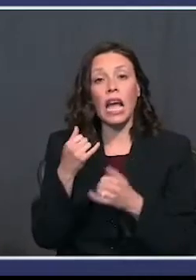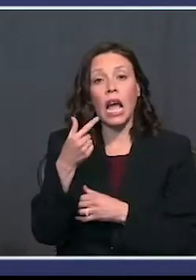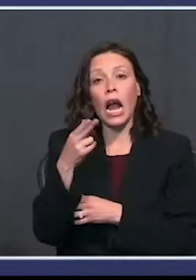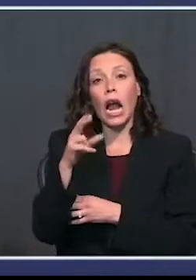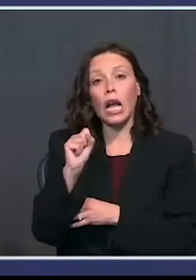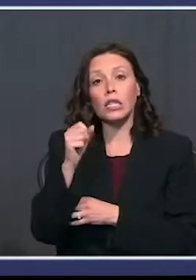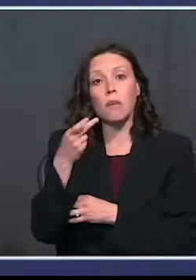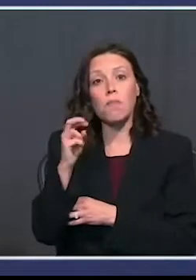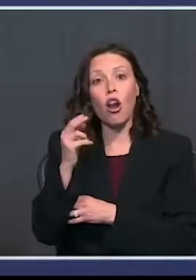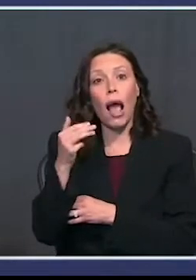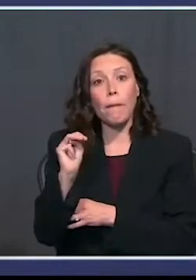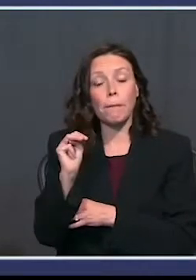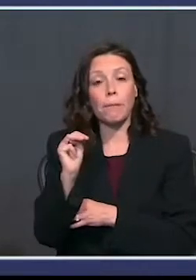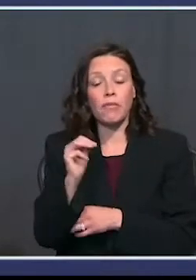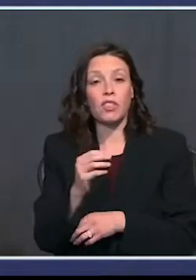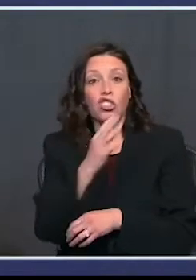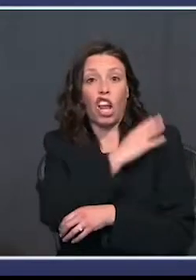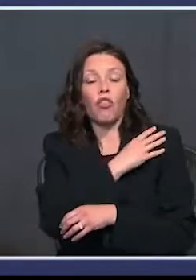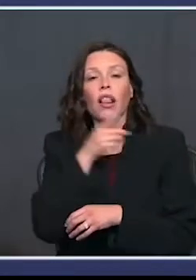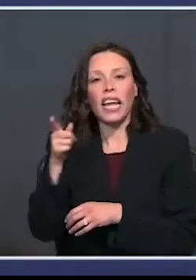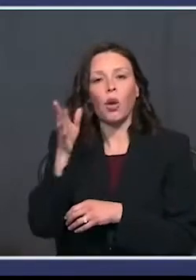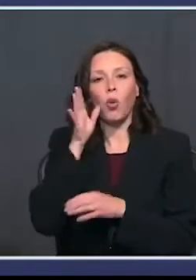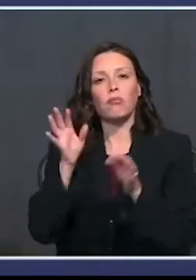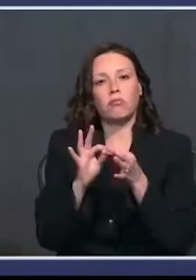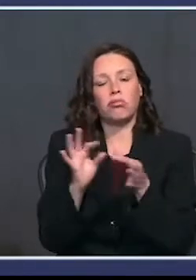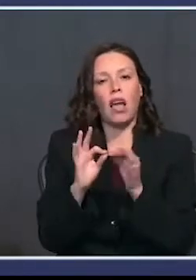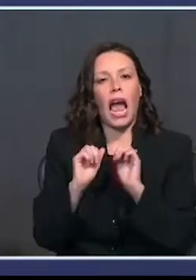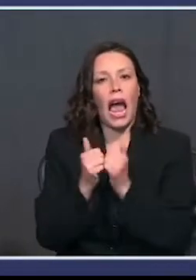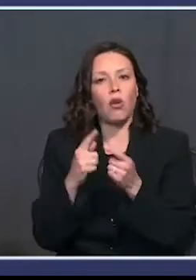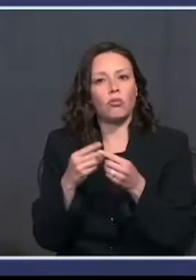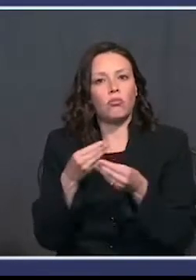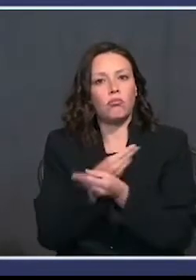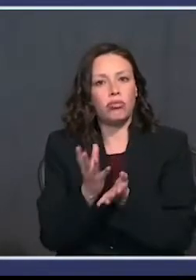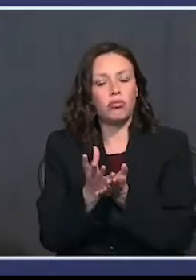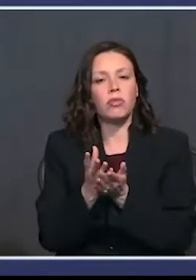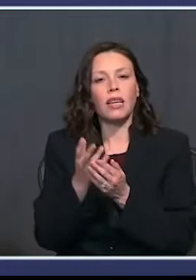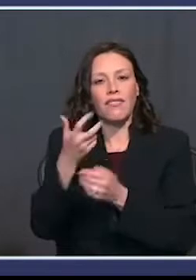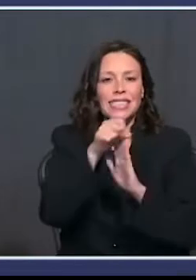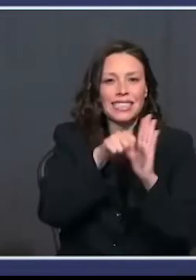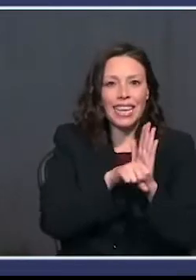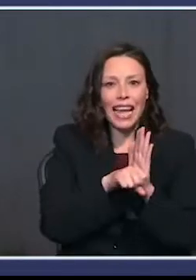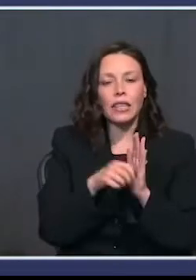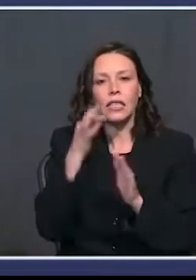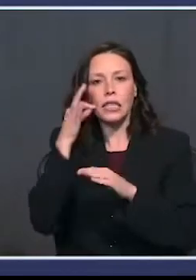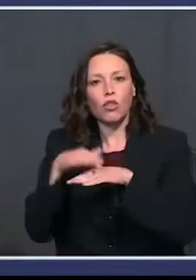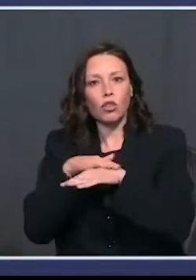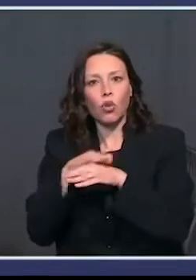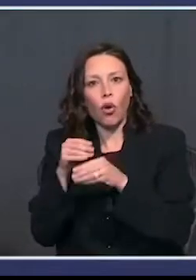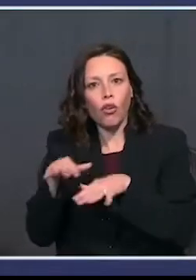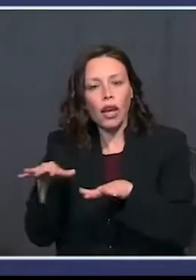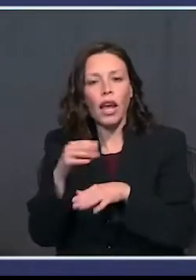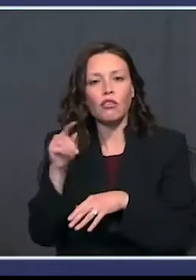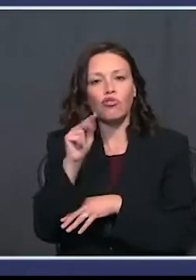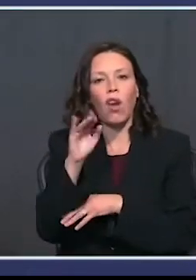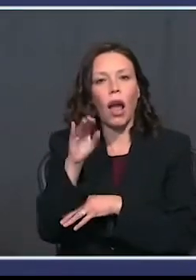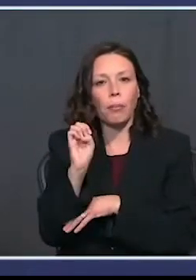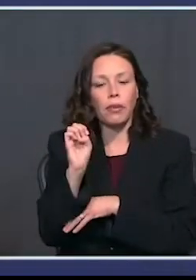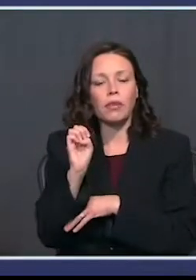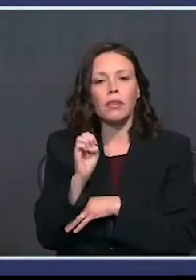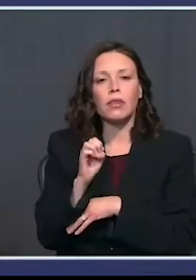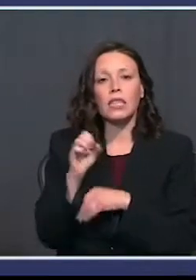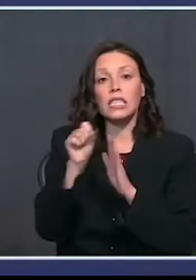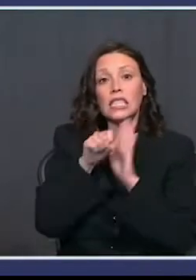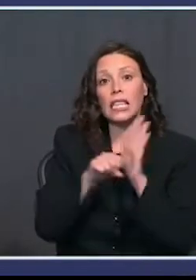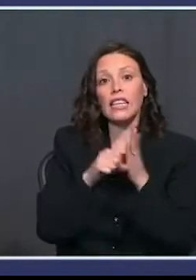outline the detailed plan to rapidly distribute the vaccine to every state, territory and tribe. States have designated over 50